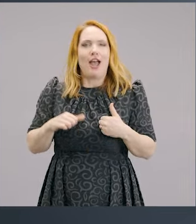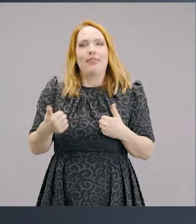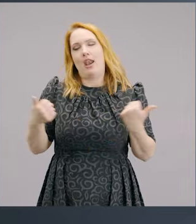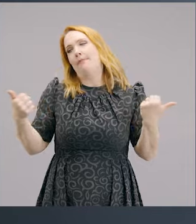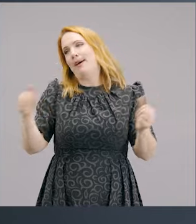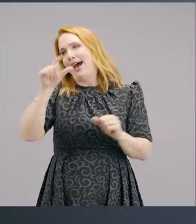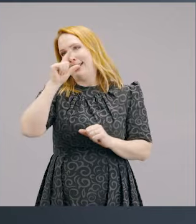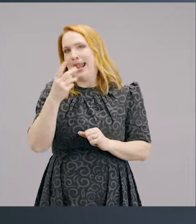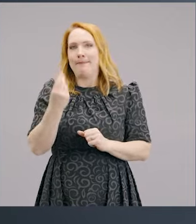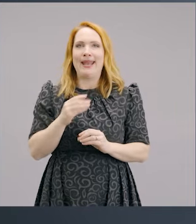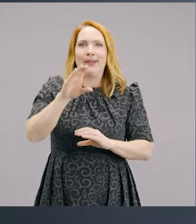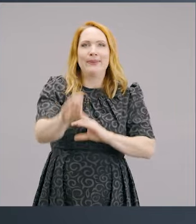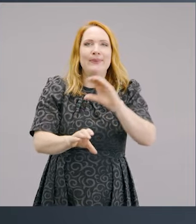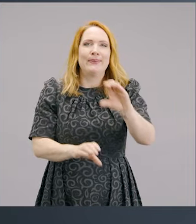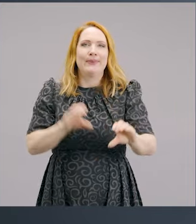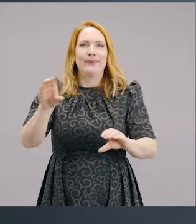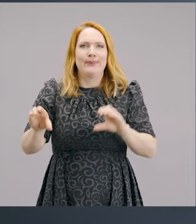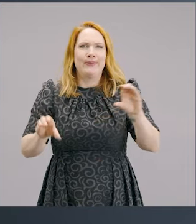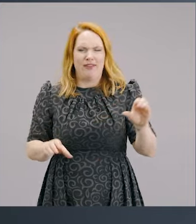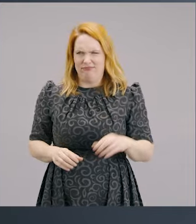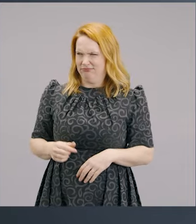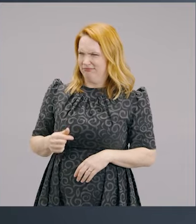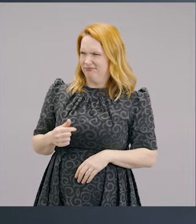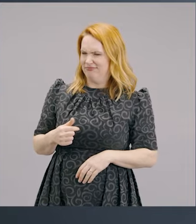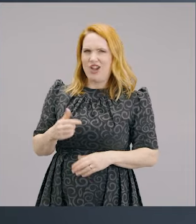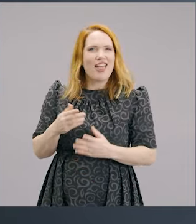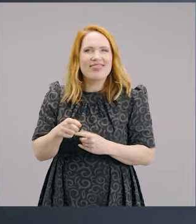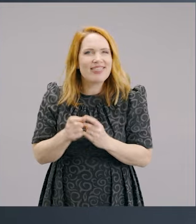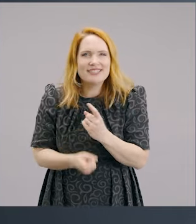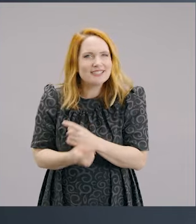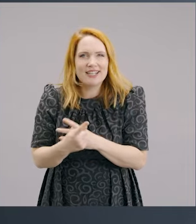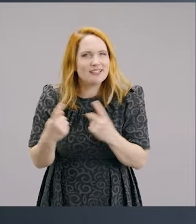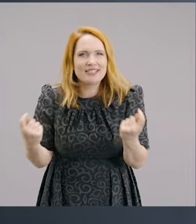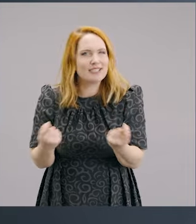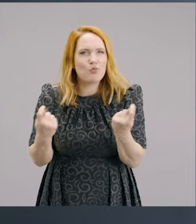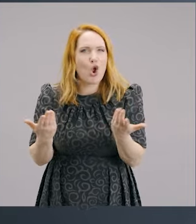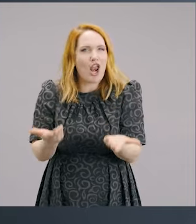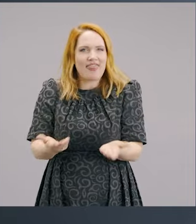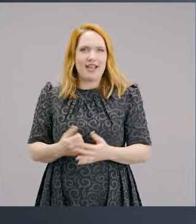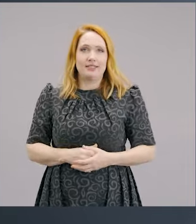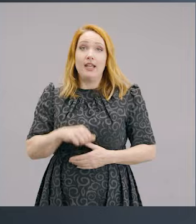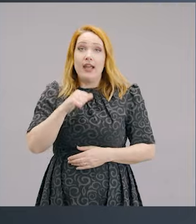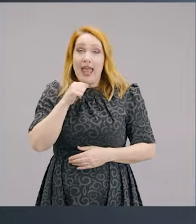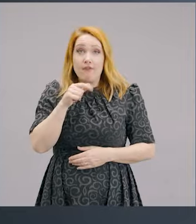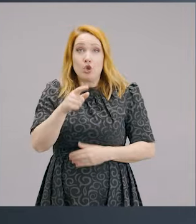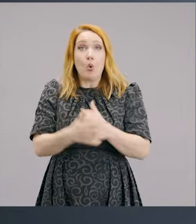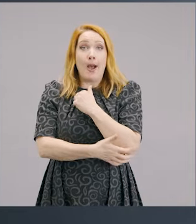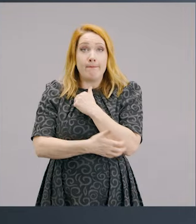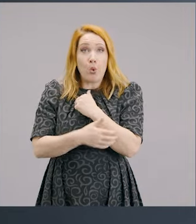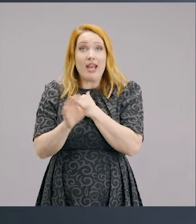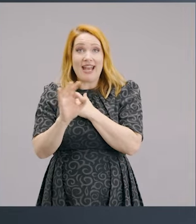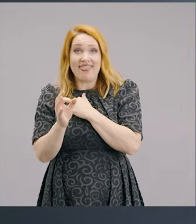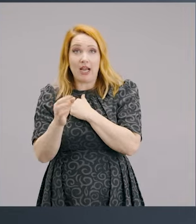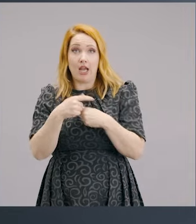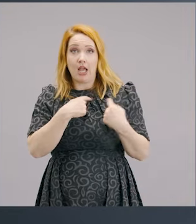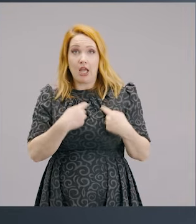And I virtually have never, ever seen that happen. But what I've discovered is if you're not generous when you're poor, you'll never be generous